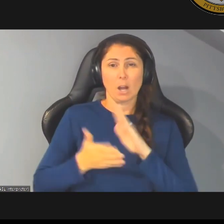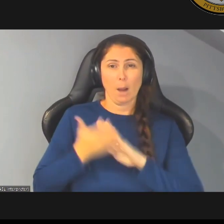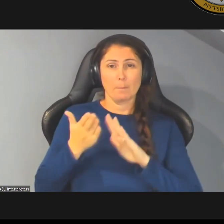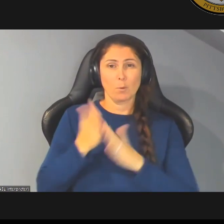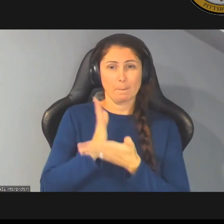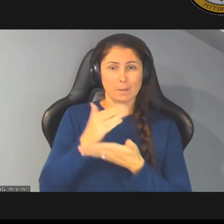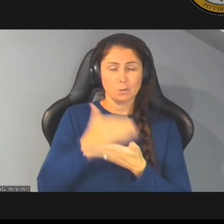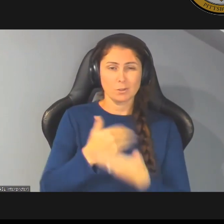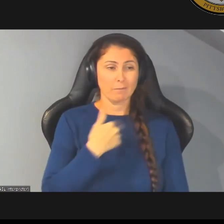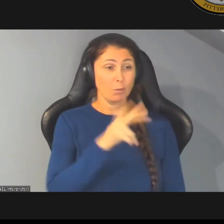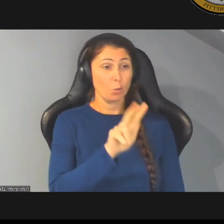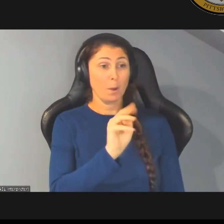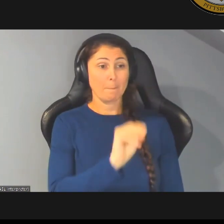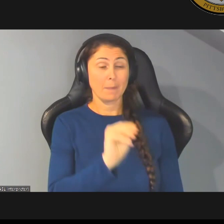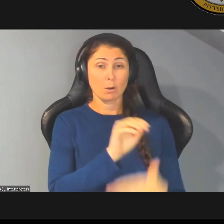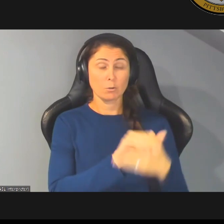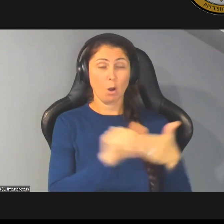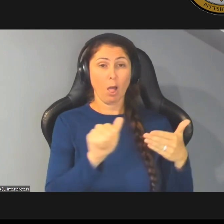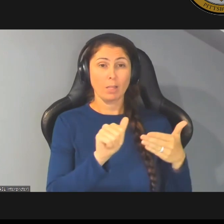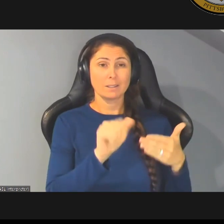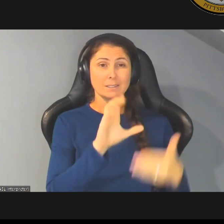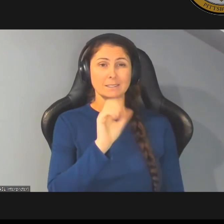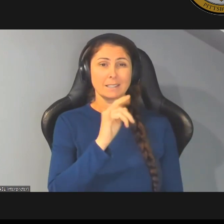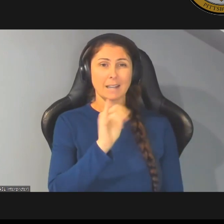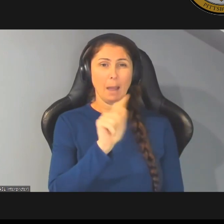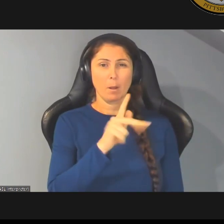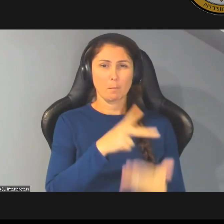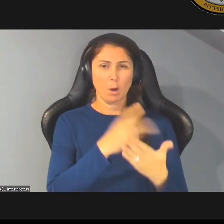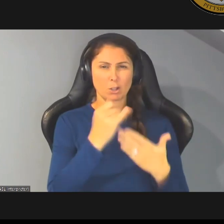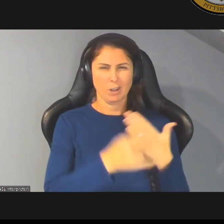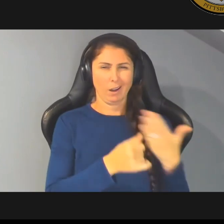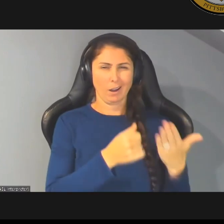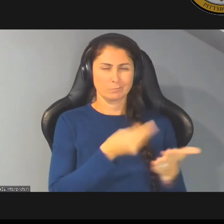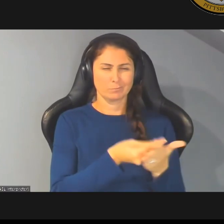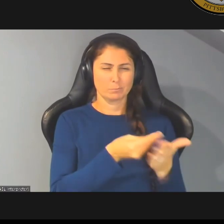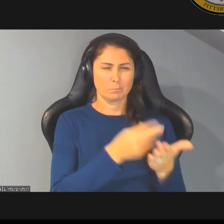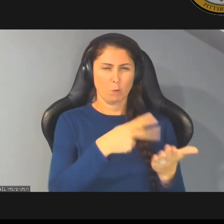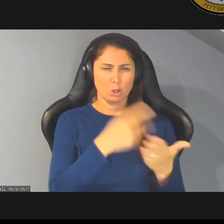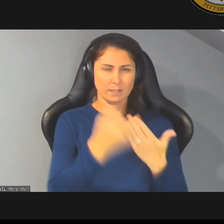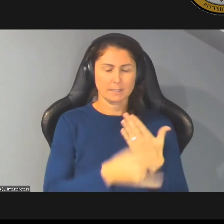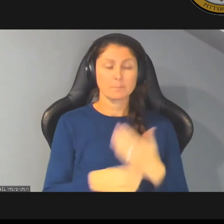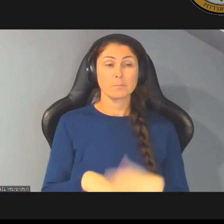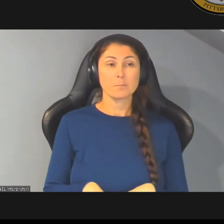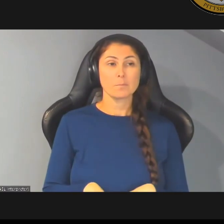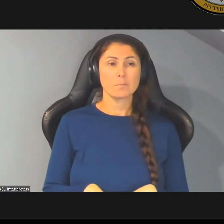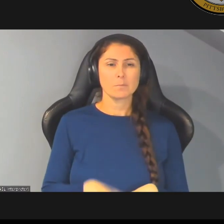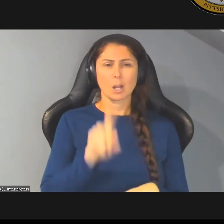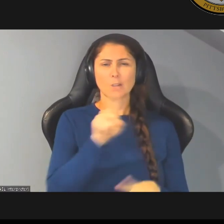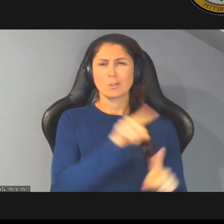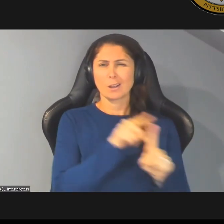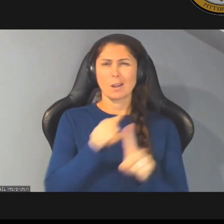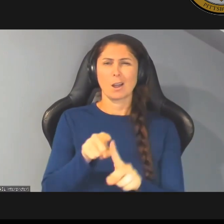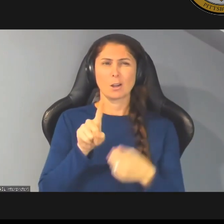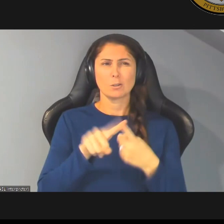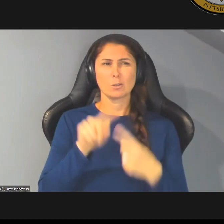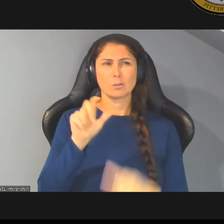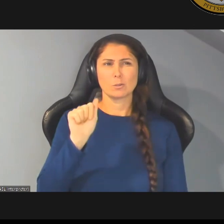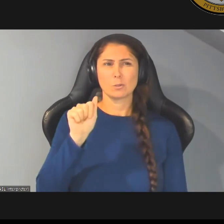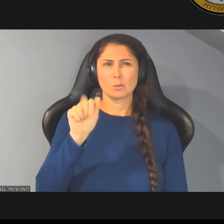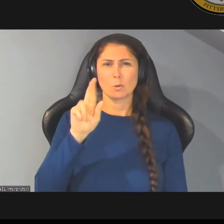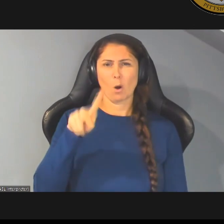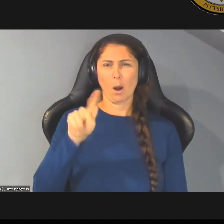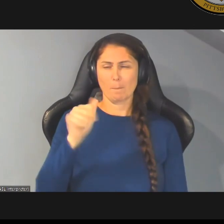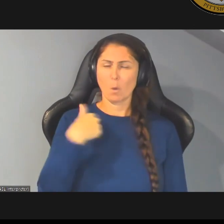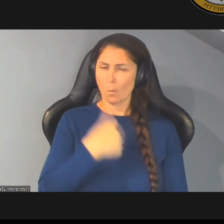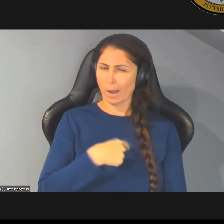there's about 3 million dollars in capital projects uh and just to stick on arpa for a little bit we've talked about it before